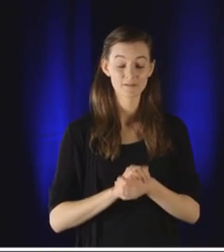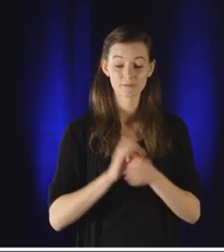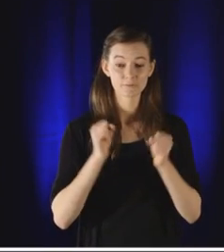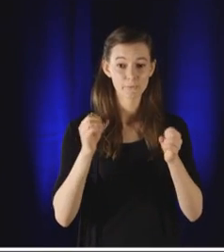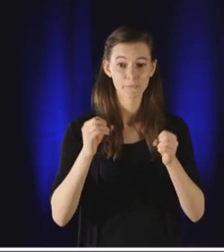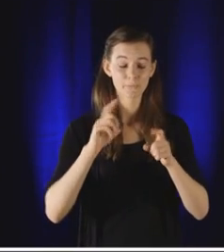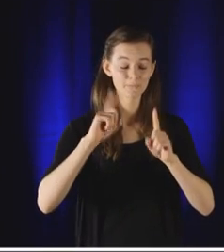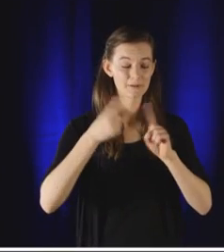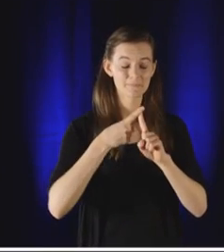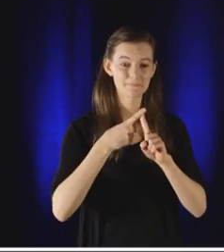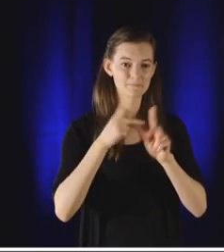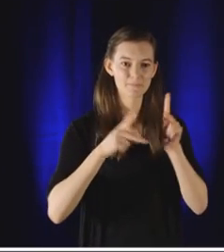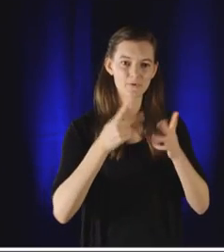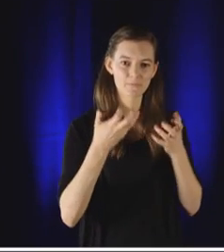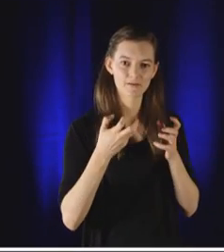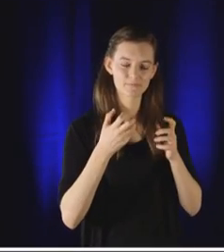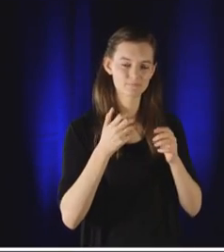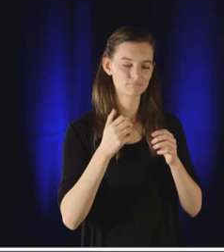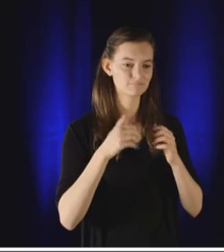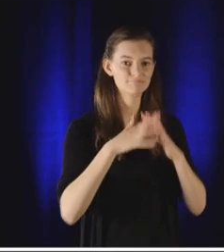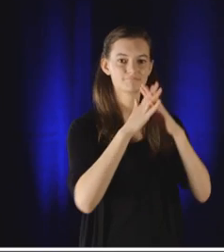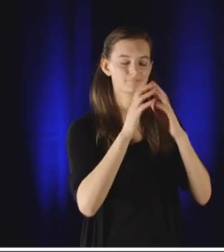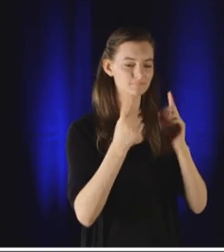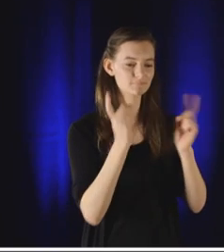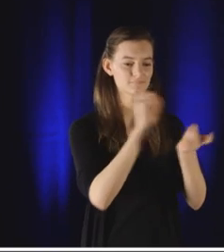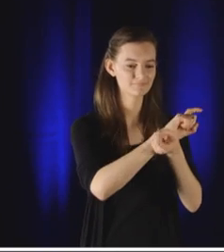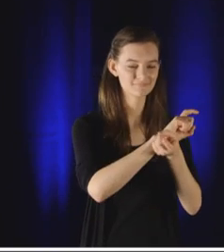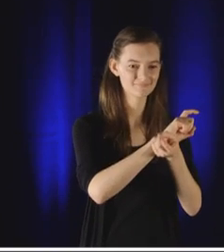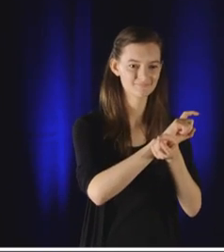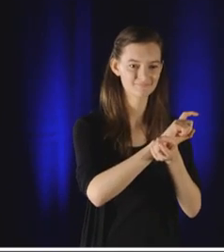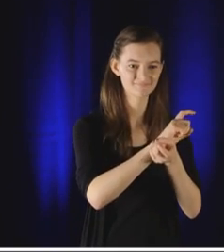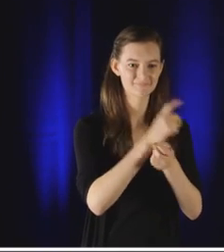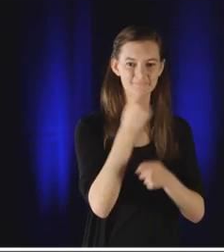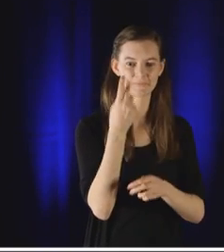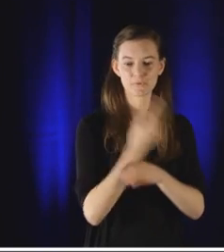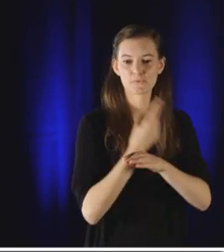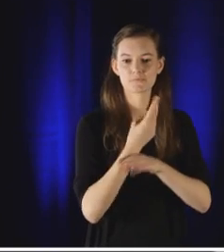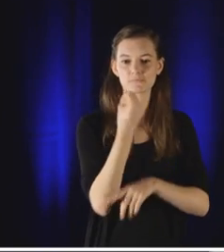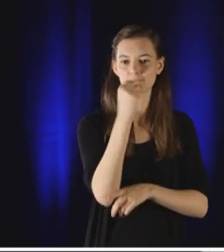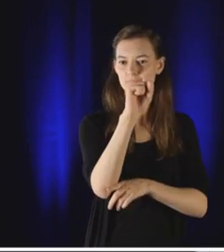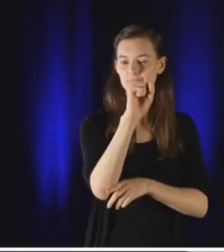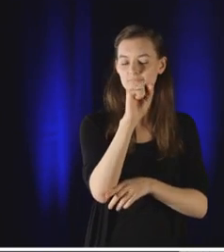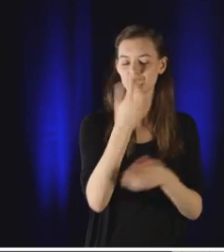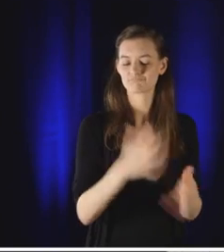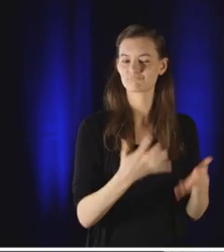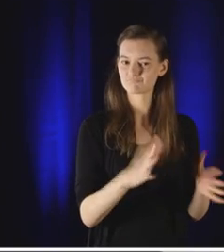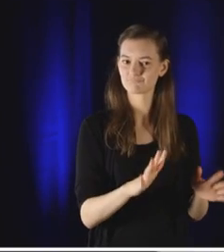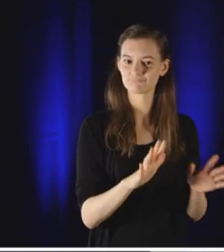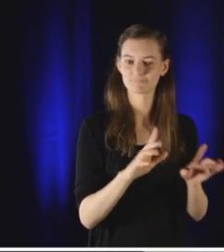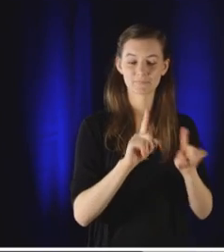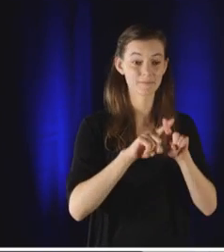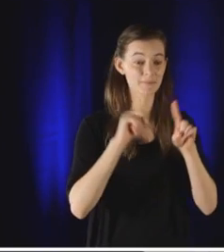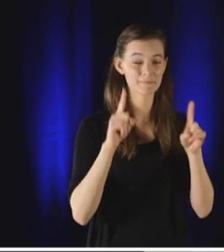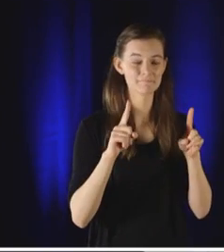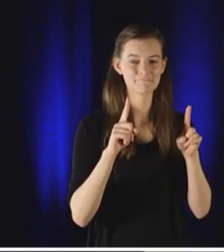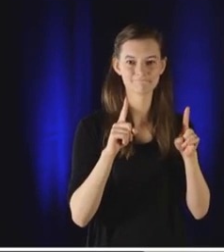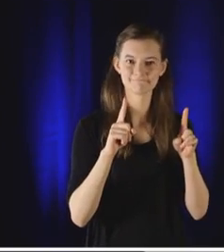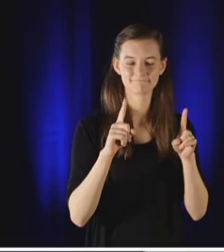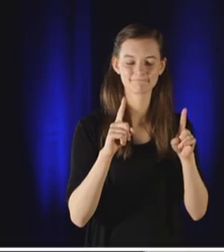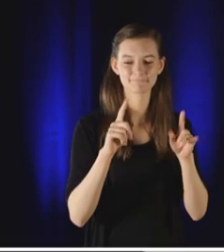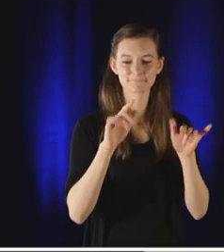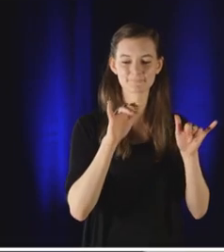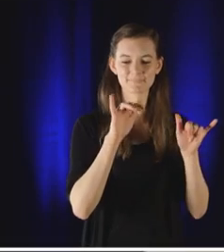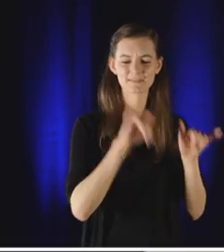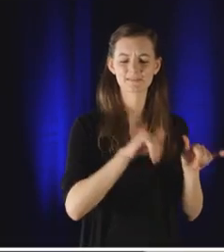so throughout the world, people in every country, almost every country at least, are using protest to try to create change.